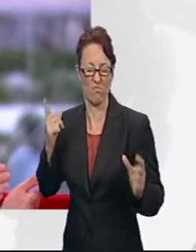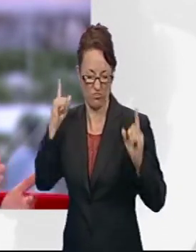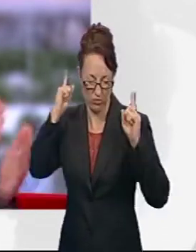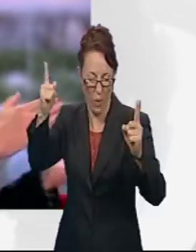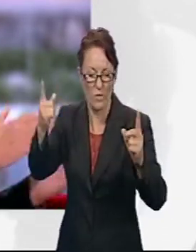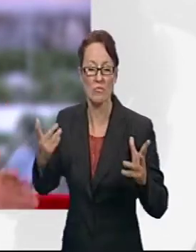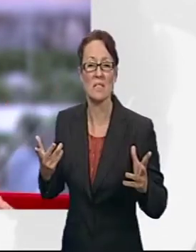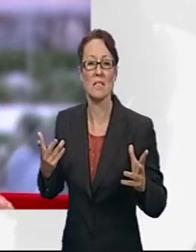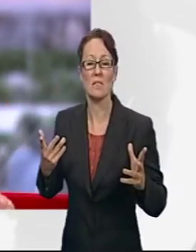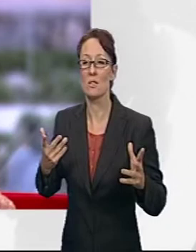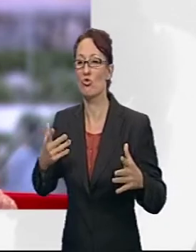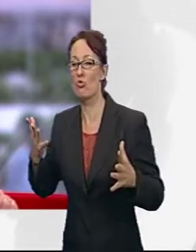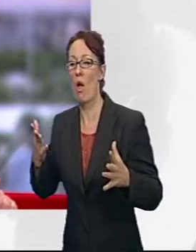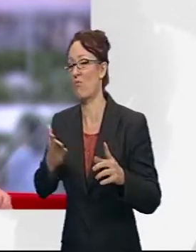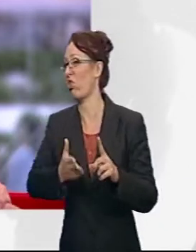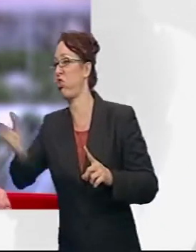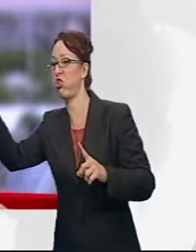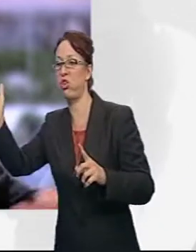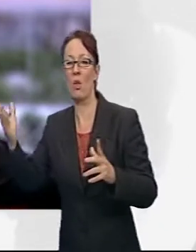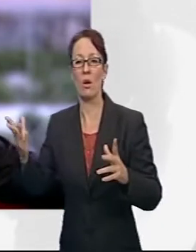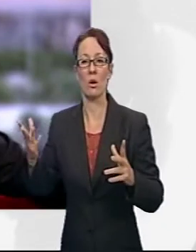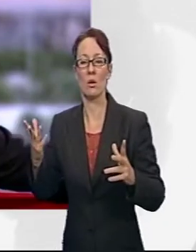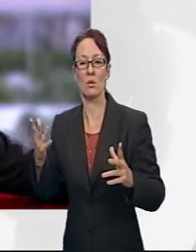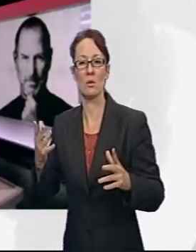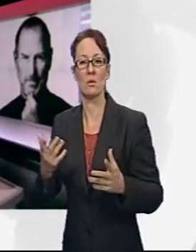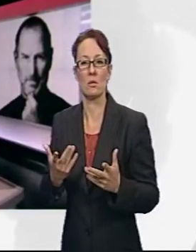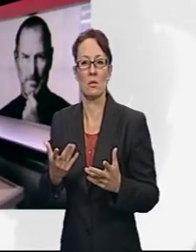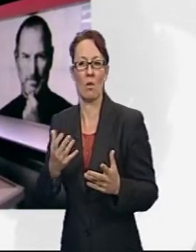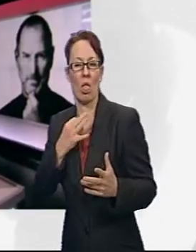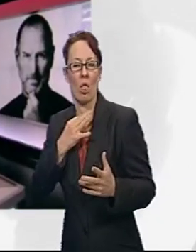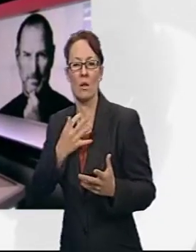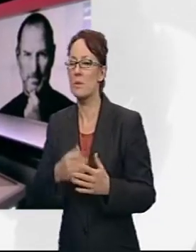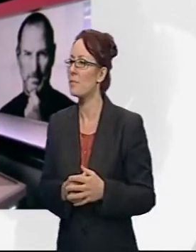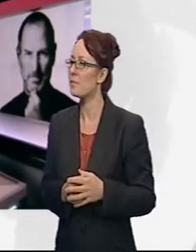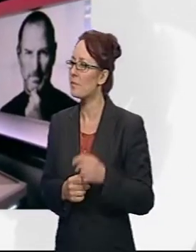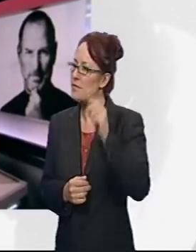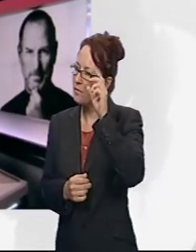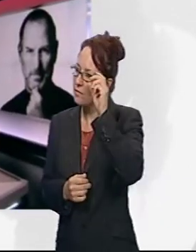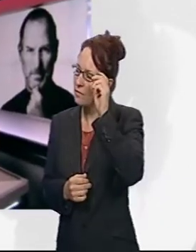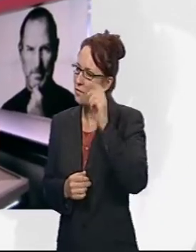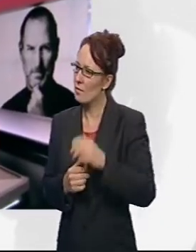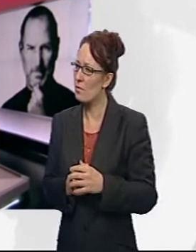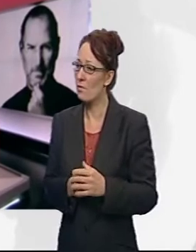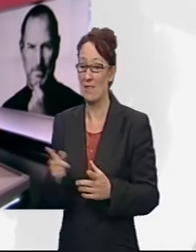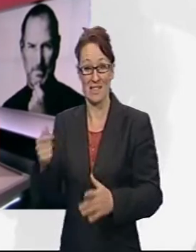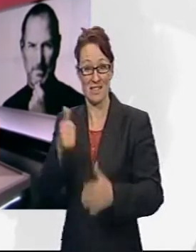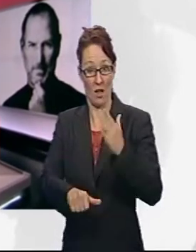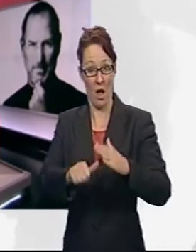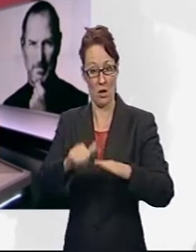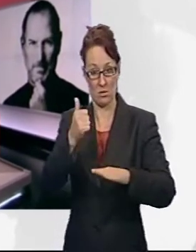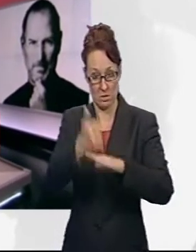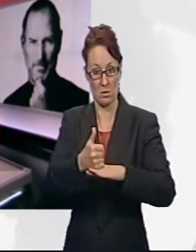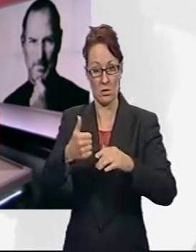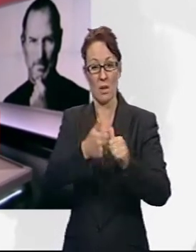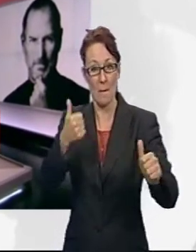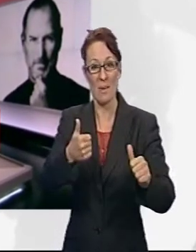was in going off on a different path he needed that persistence too because it's a remarkable up and down story he started the company got kicked out by